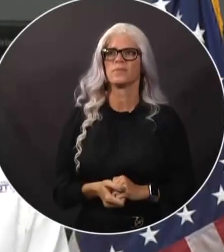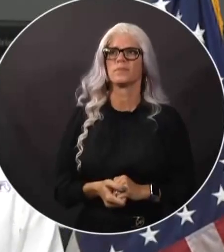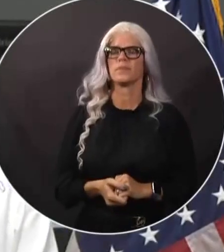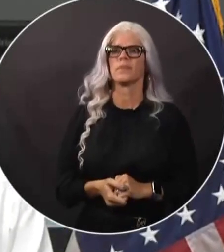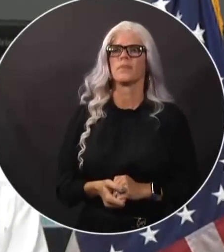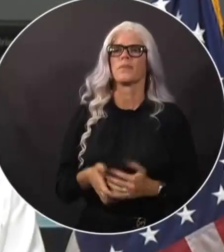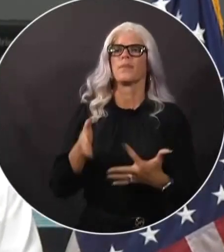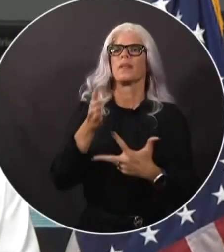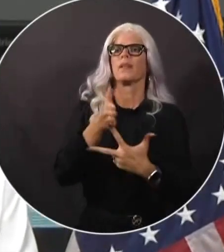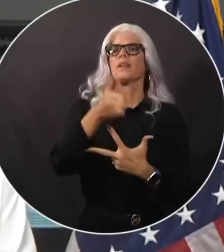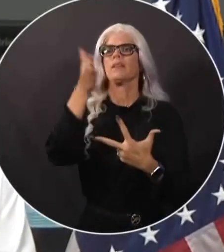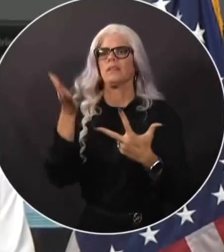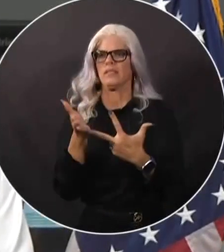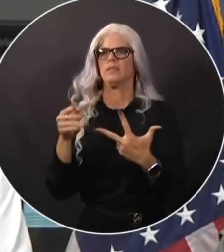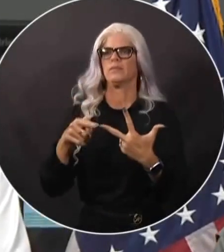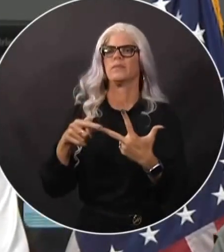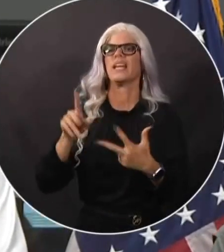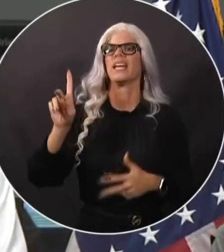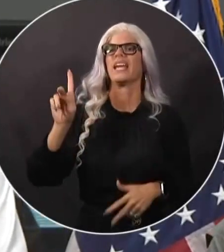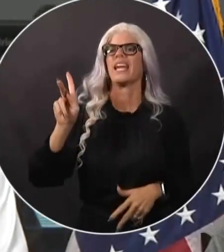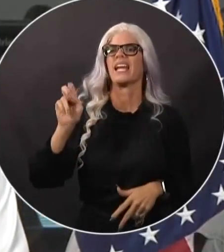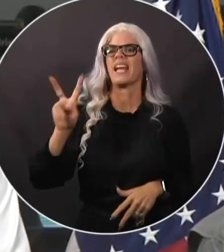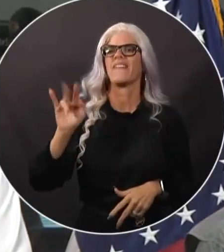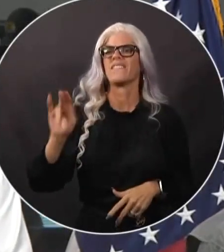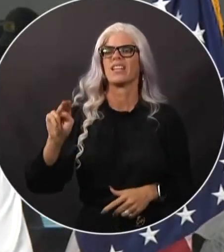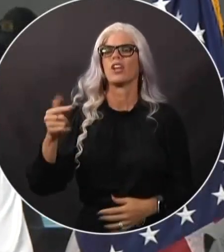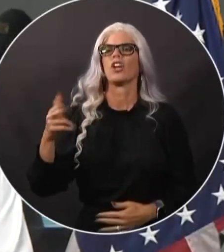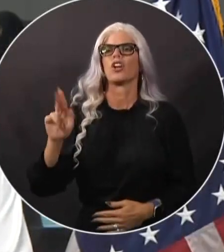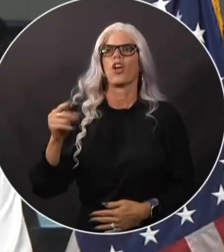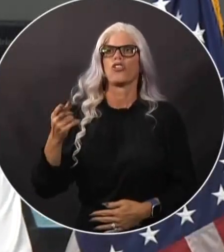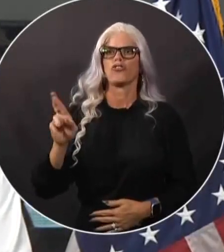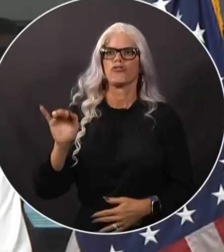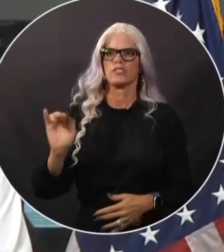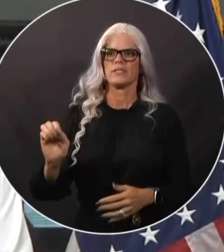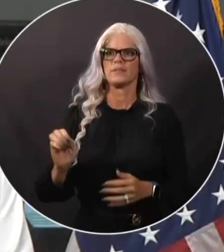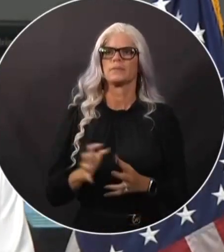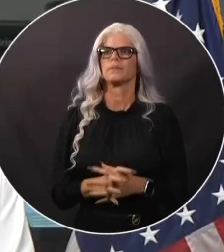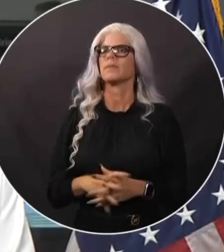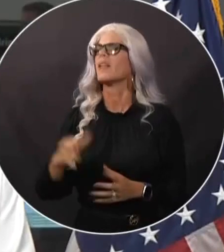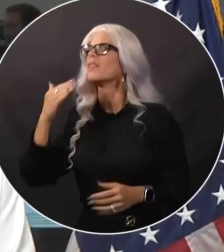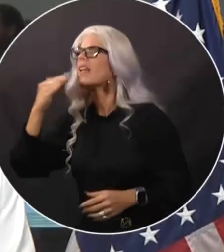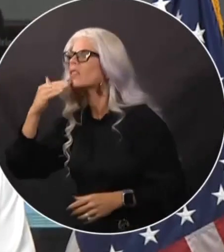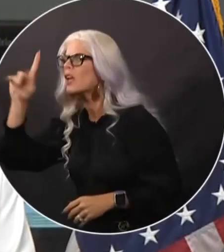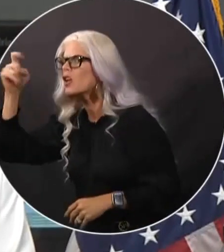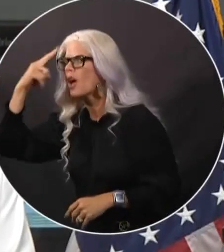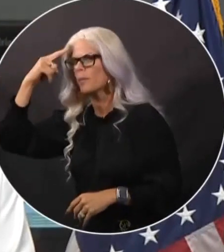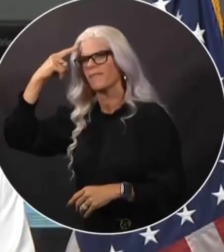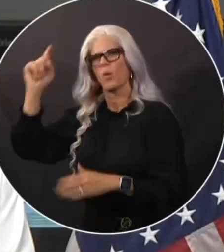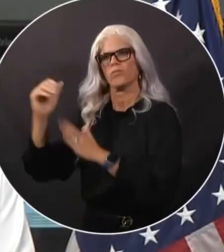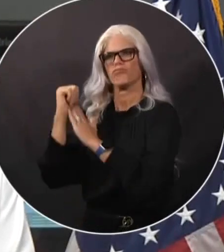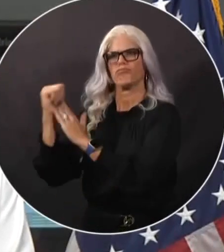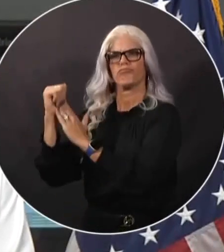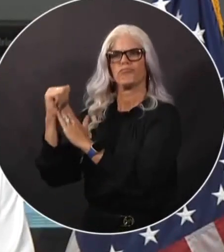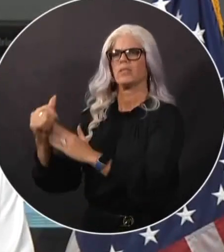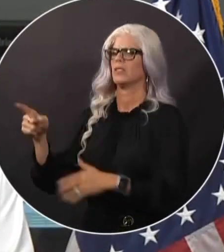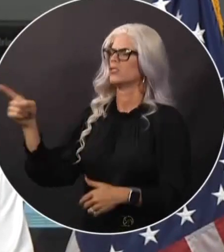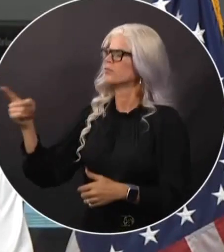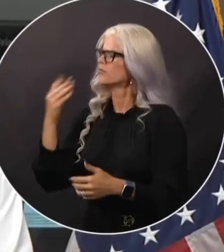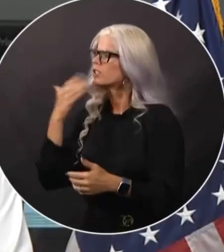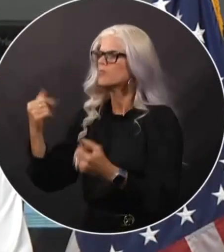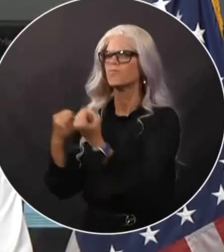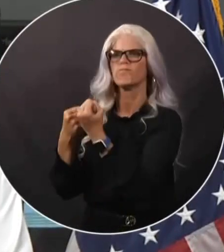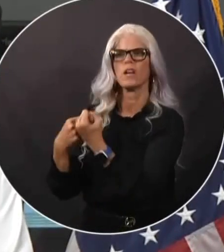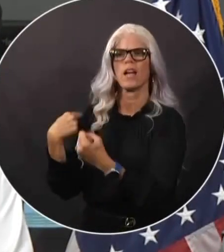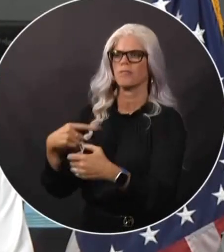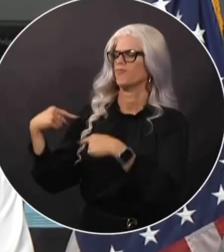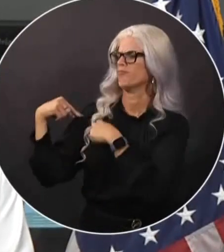Good evening. Thank you, Governor, for your leadership. You've been right here with us the entire time, so I certainly appreciate that. I know the men and women of Florida